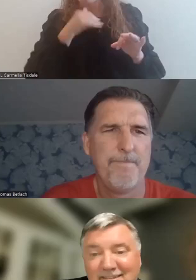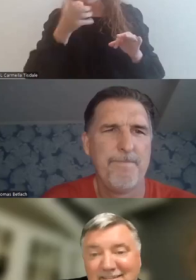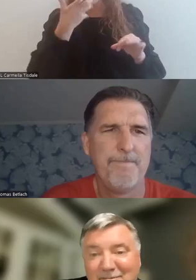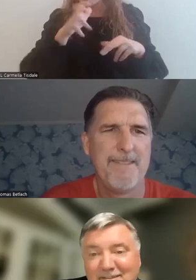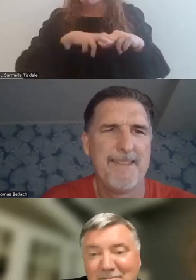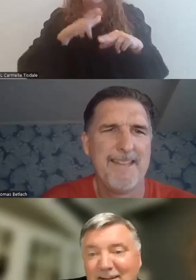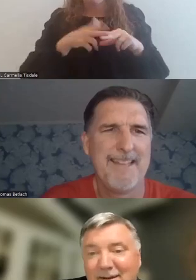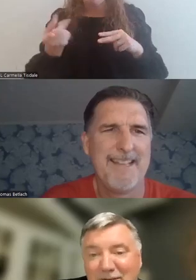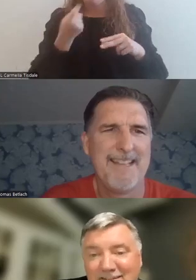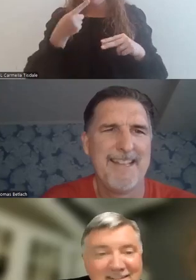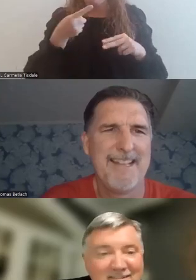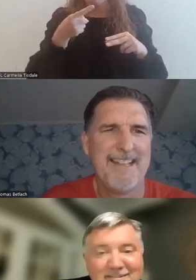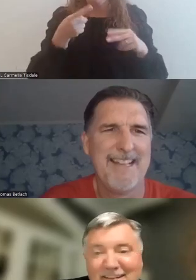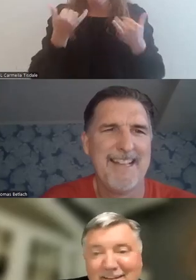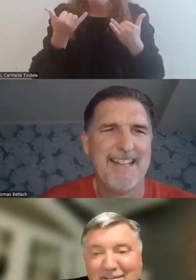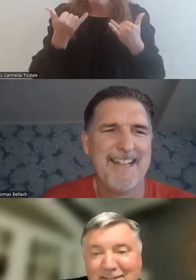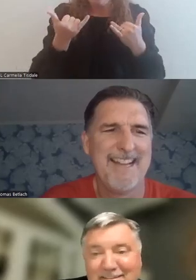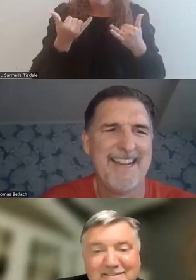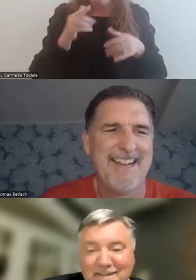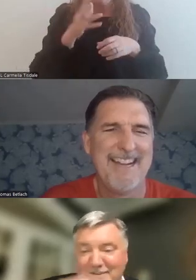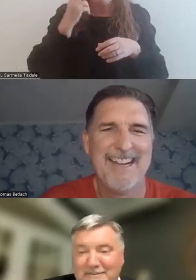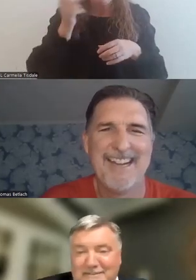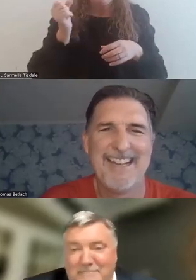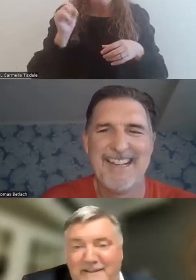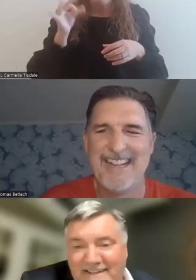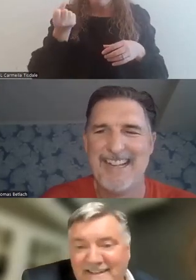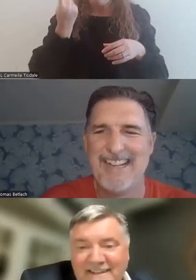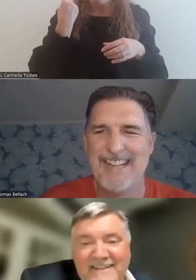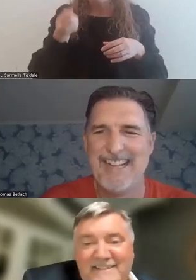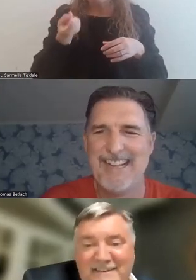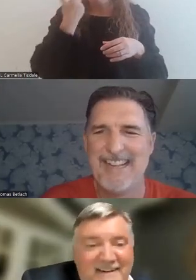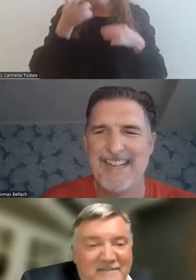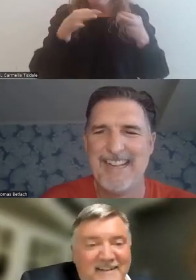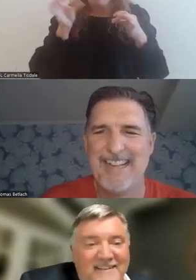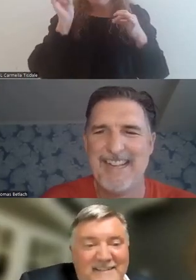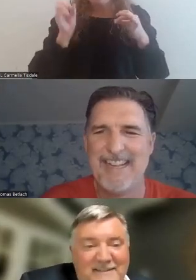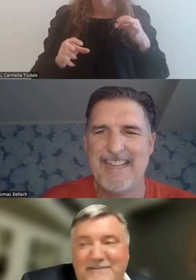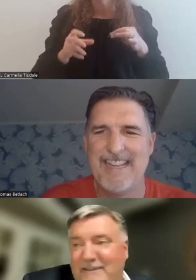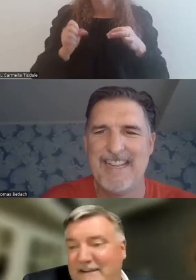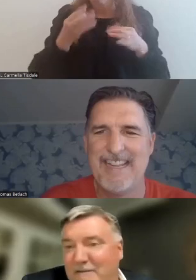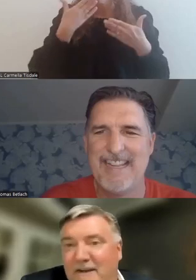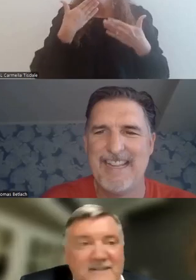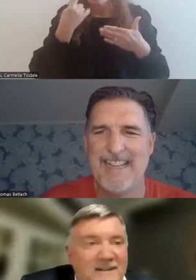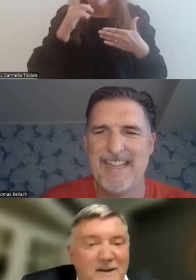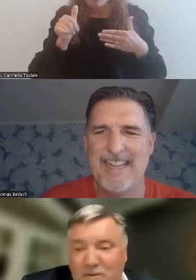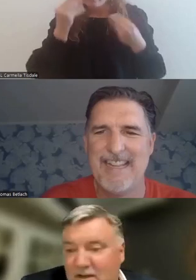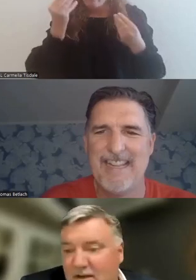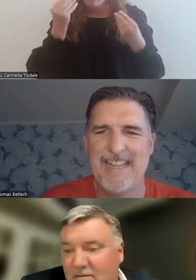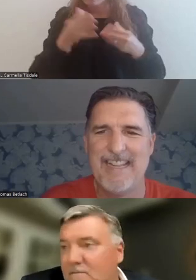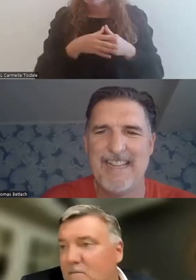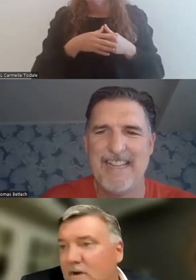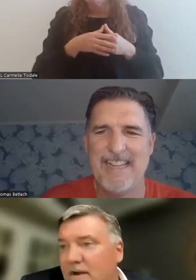hot seat question quizzing my competency and understanding all these as you just explained it. So thanks for that information.